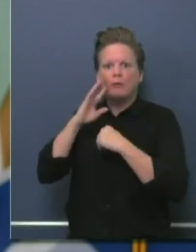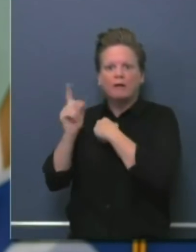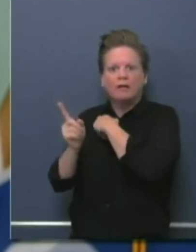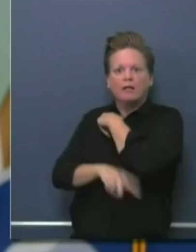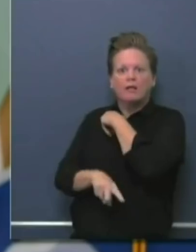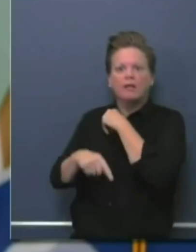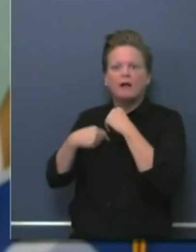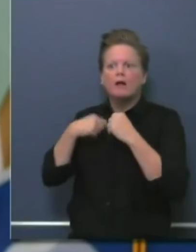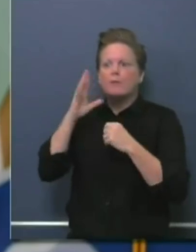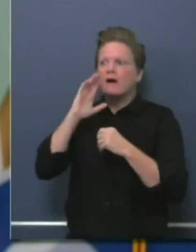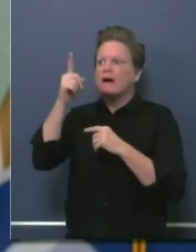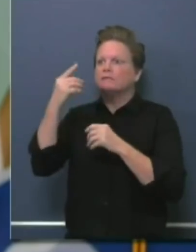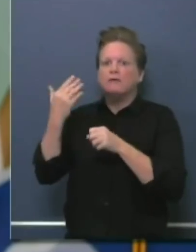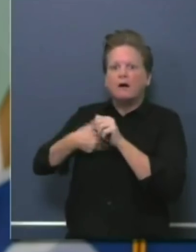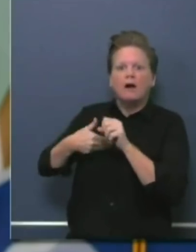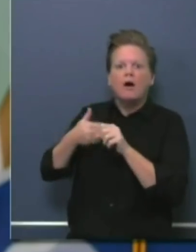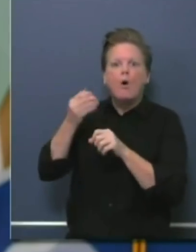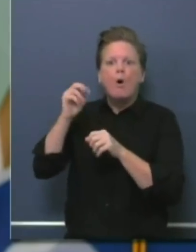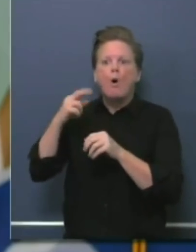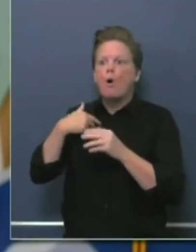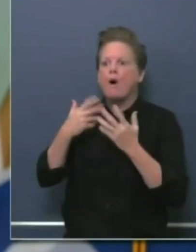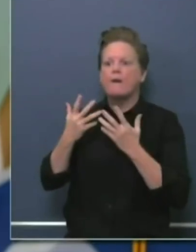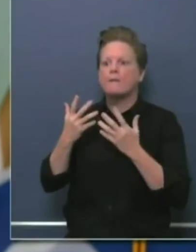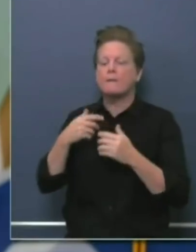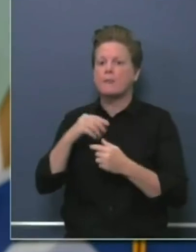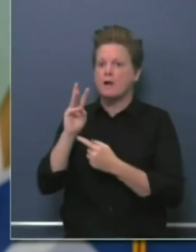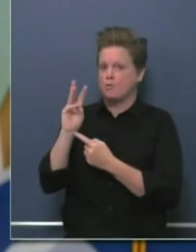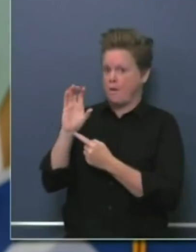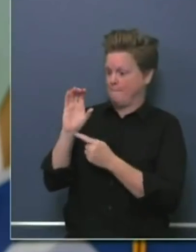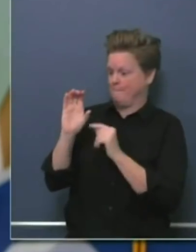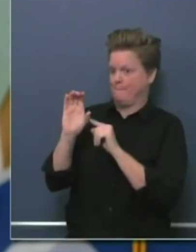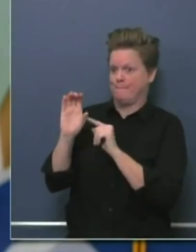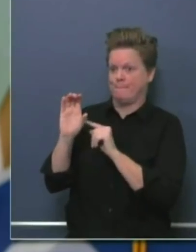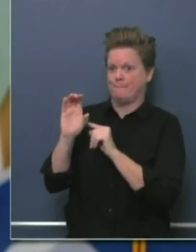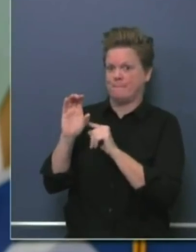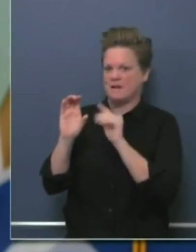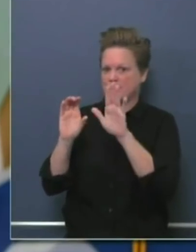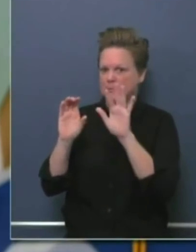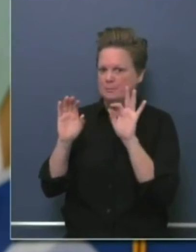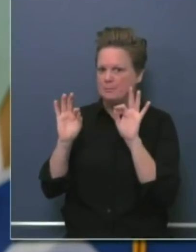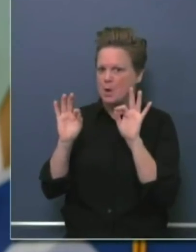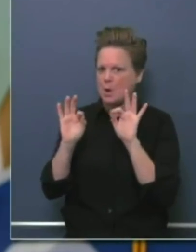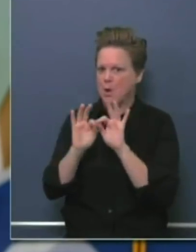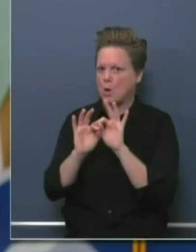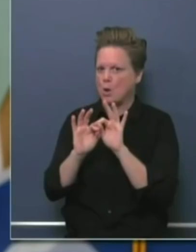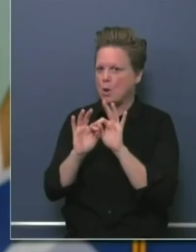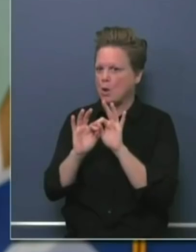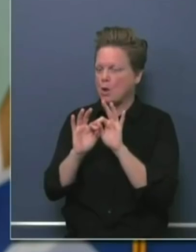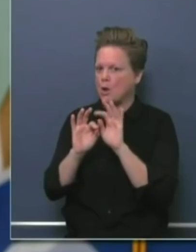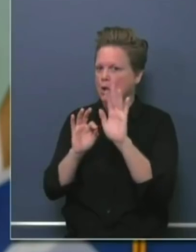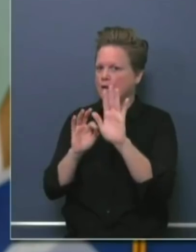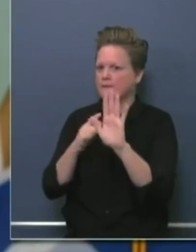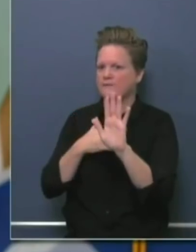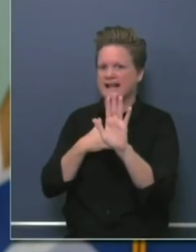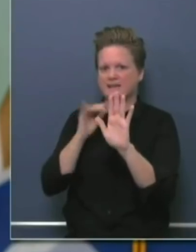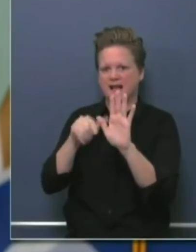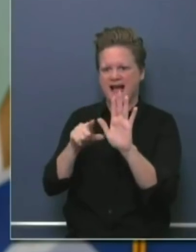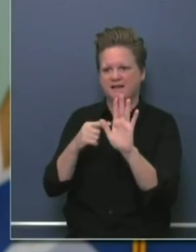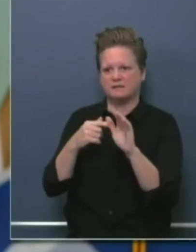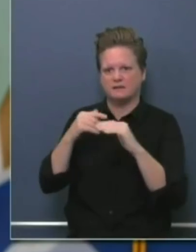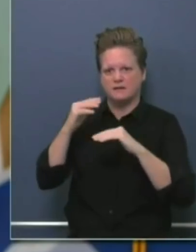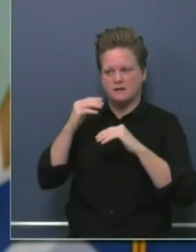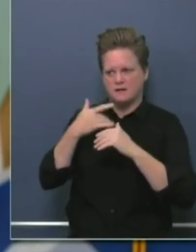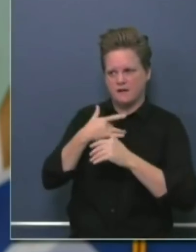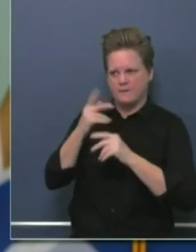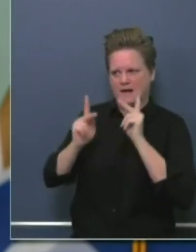economy this workers' comp presumption is so important because we want people to feel confident and comfortable. They'll have their